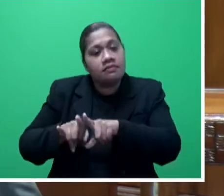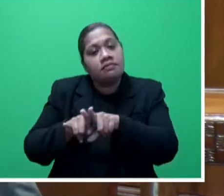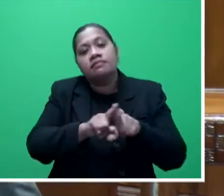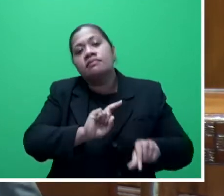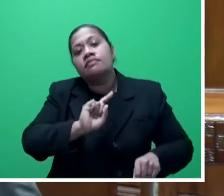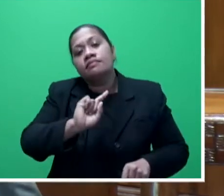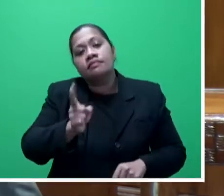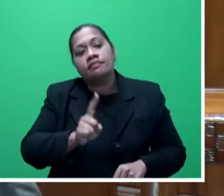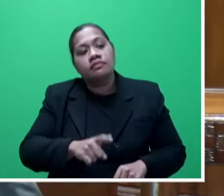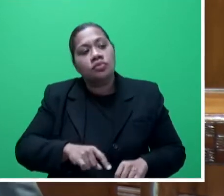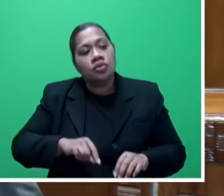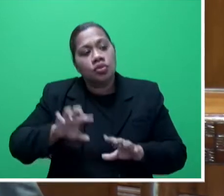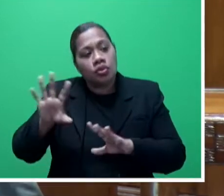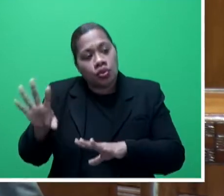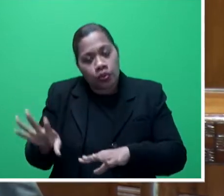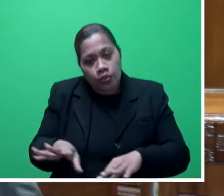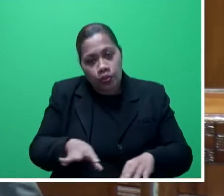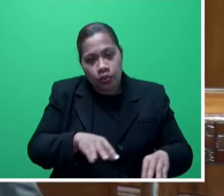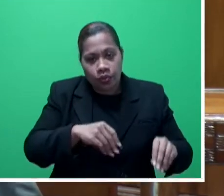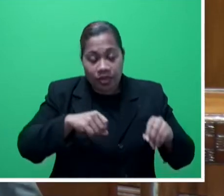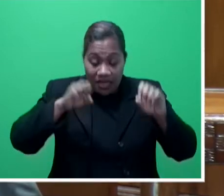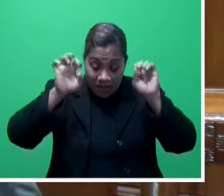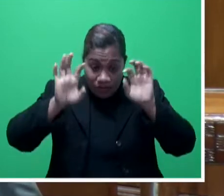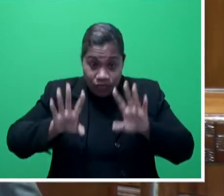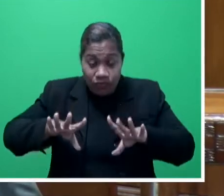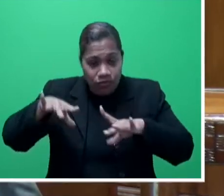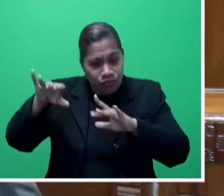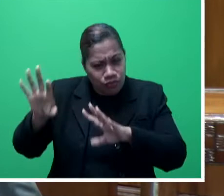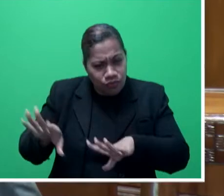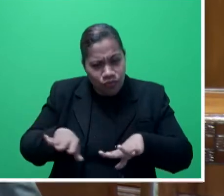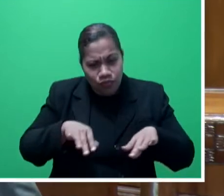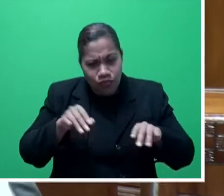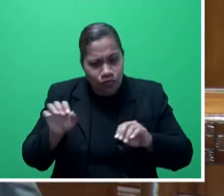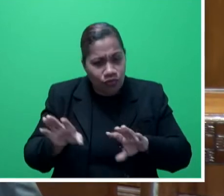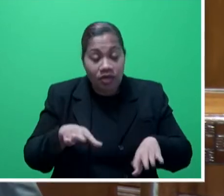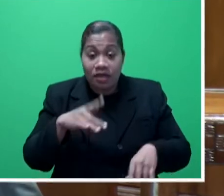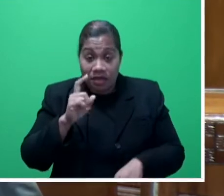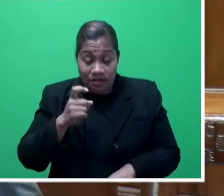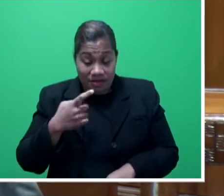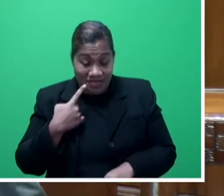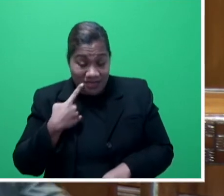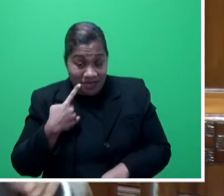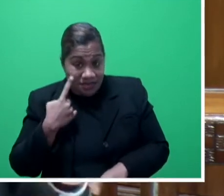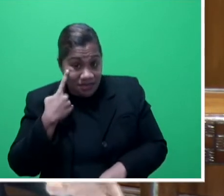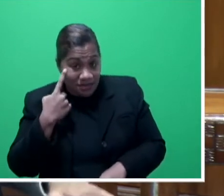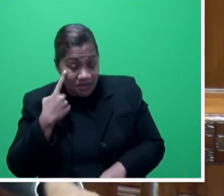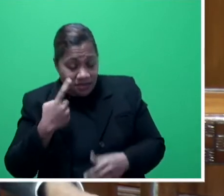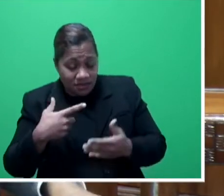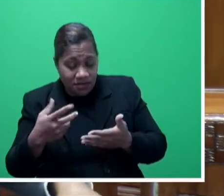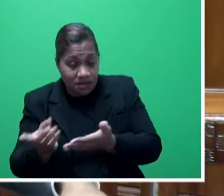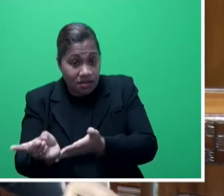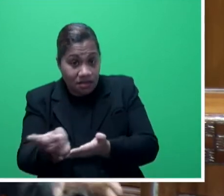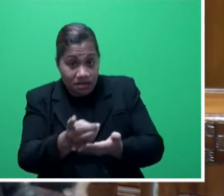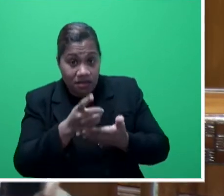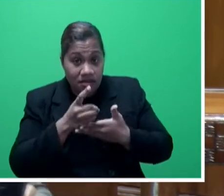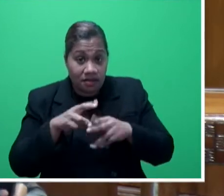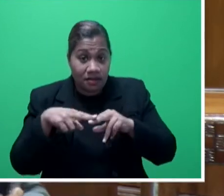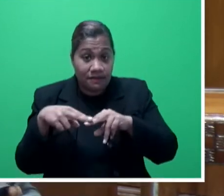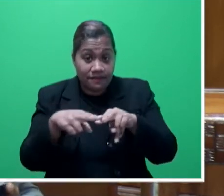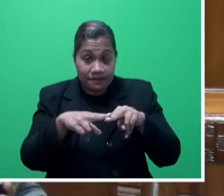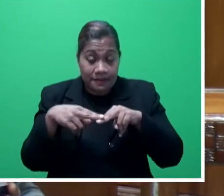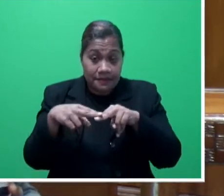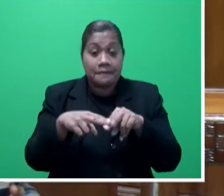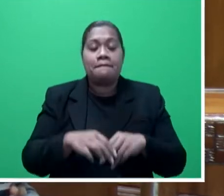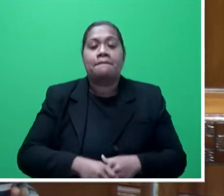sediments and sills, heavier rainfall. So, Mr. Speaker says, if you look at the data in Fiji, the average